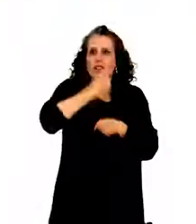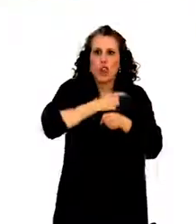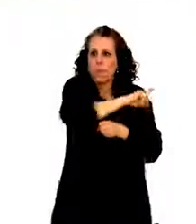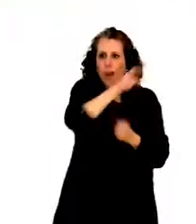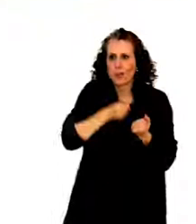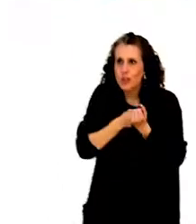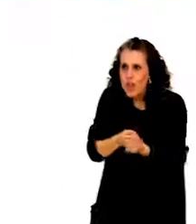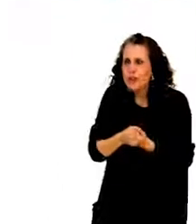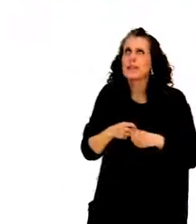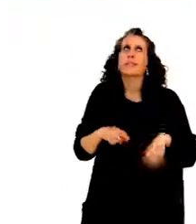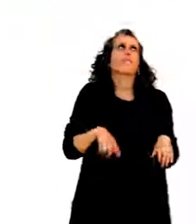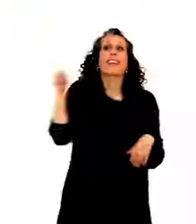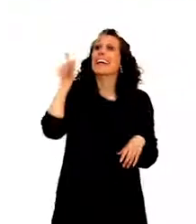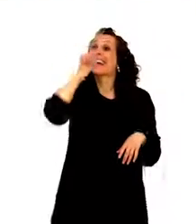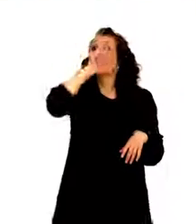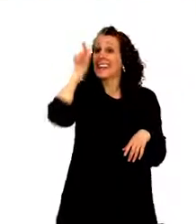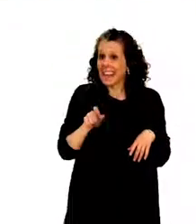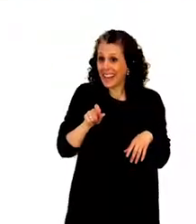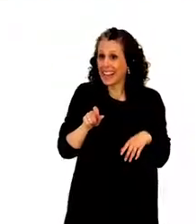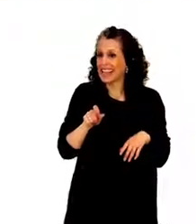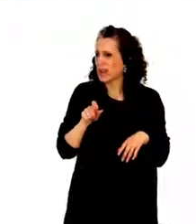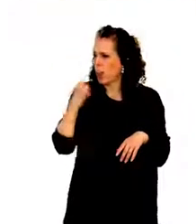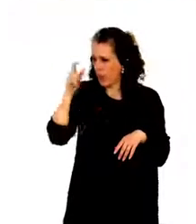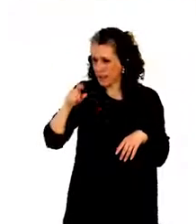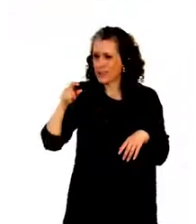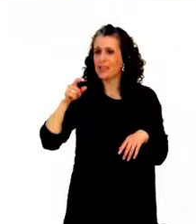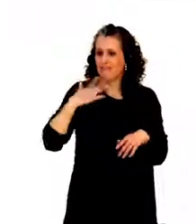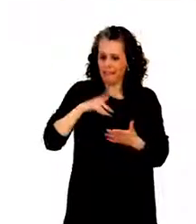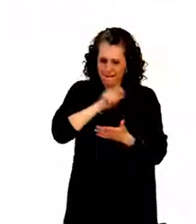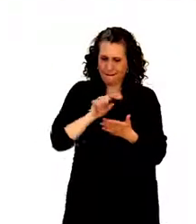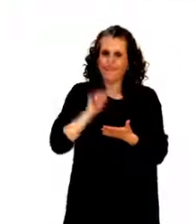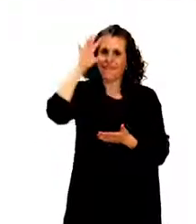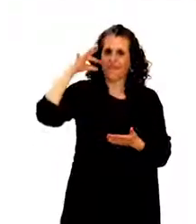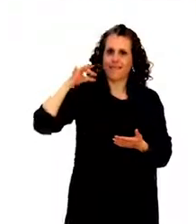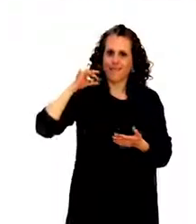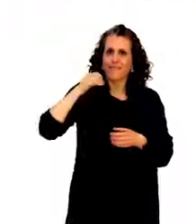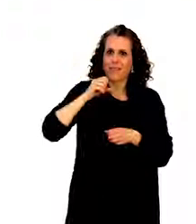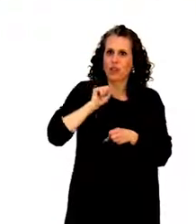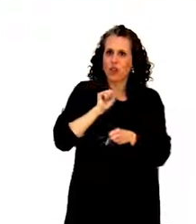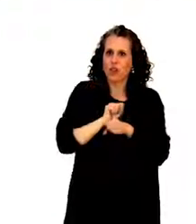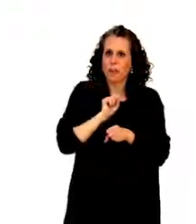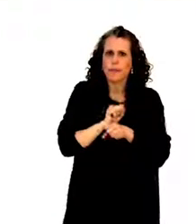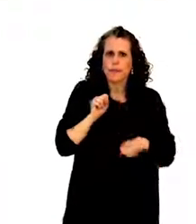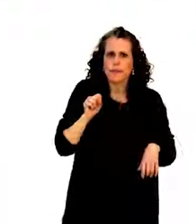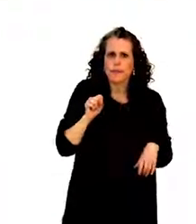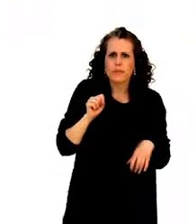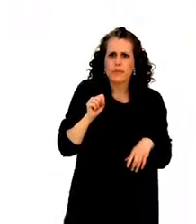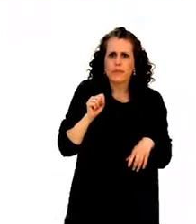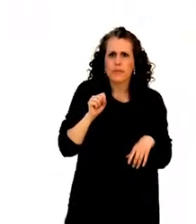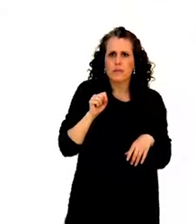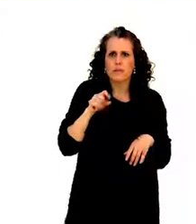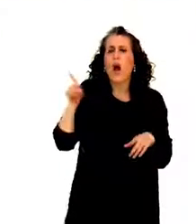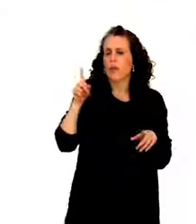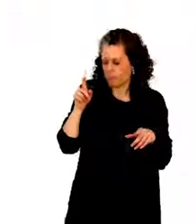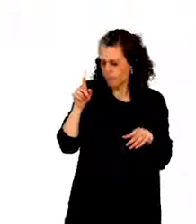in Italy an applicant for a job. There was a quota for employment, but there was only